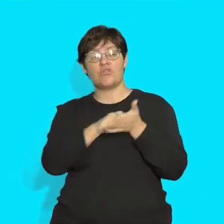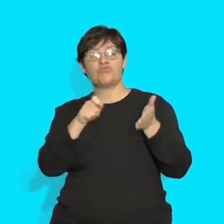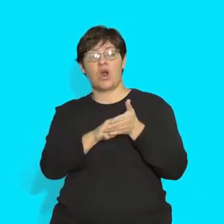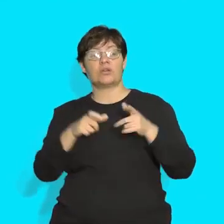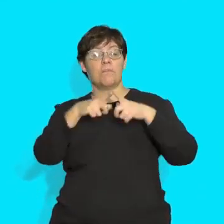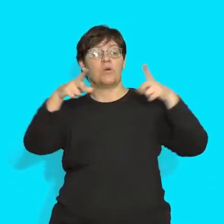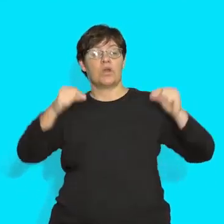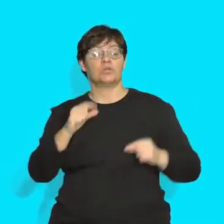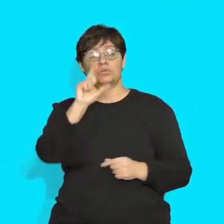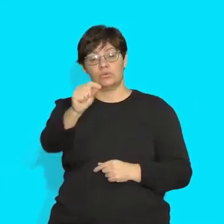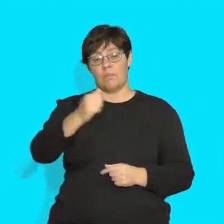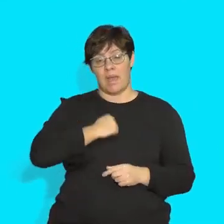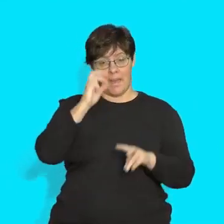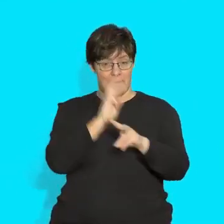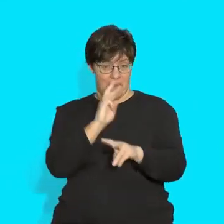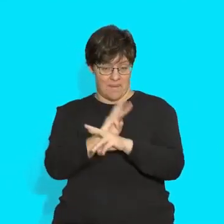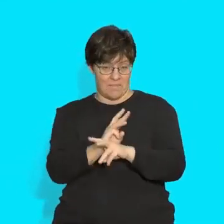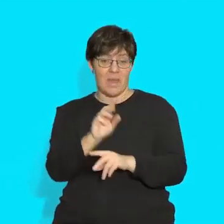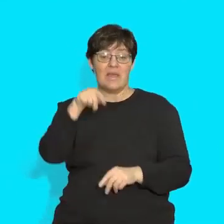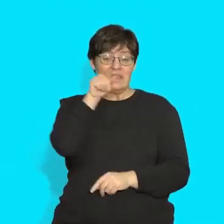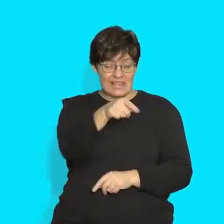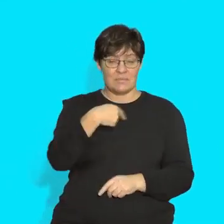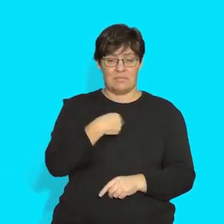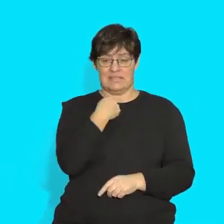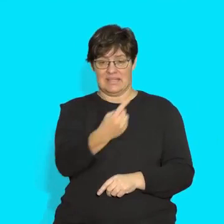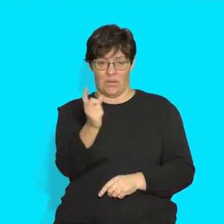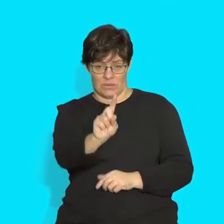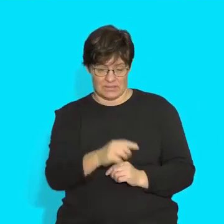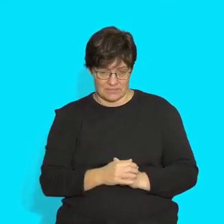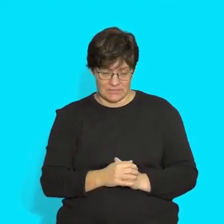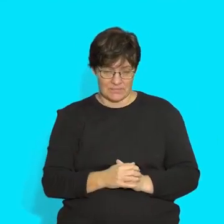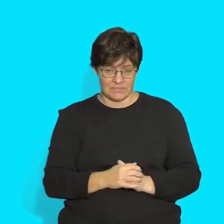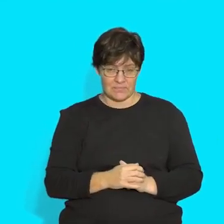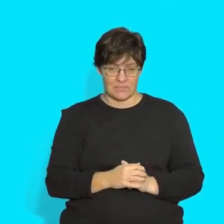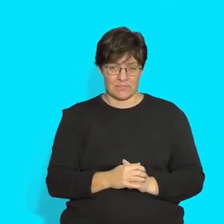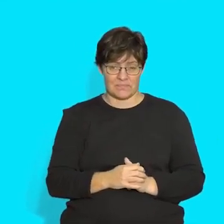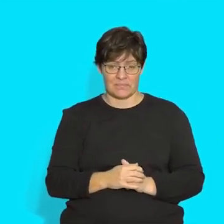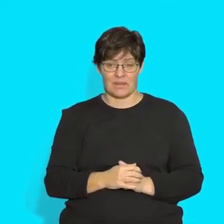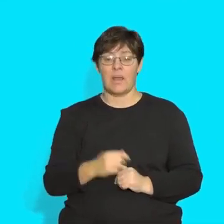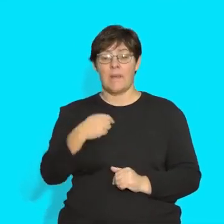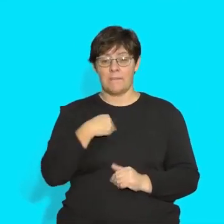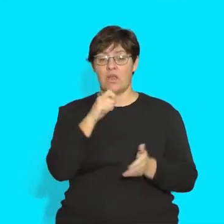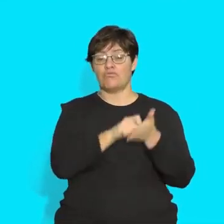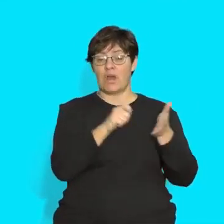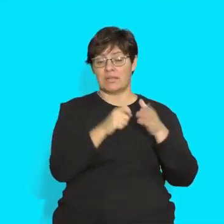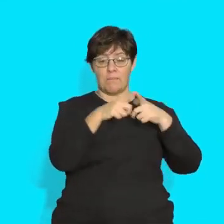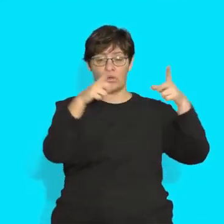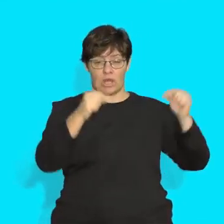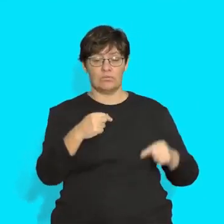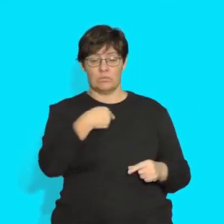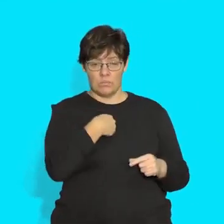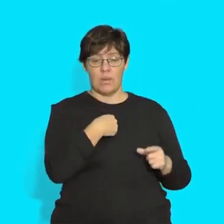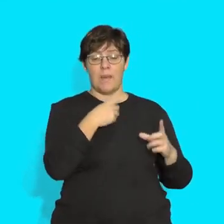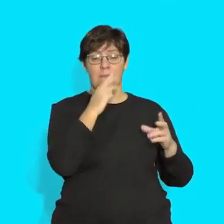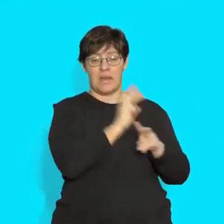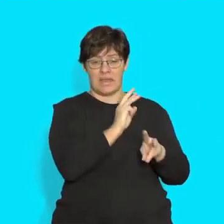my mum and this is what I said. Listen again and then try it. I wrote a postcard to my mum and this